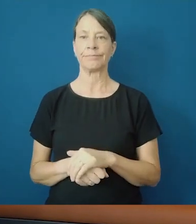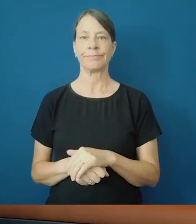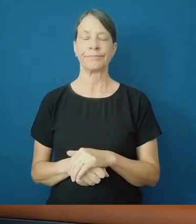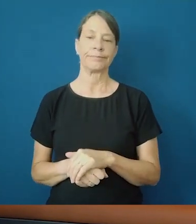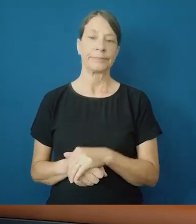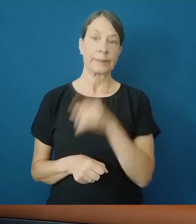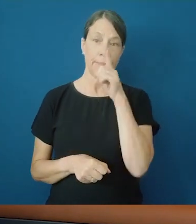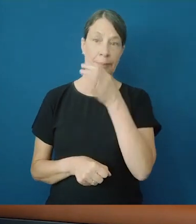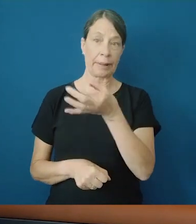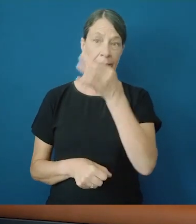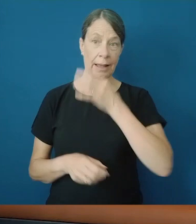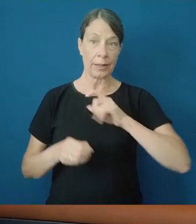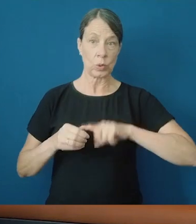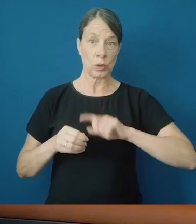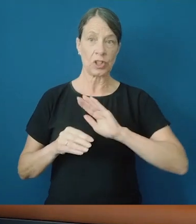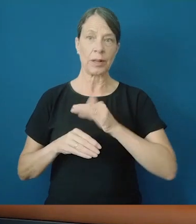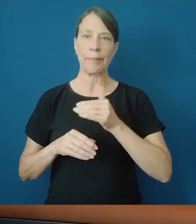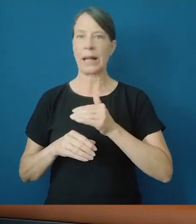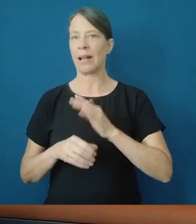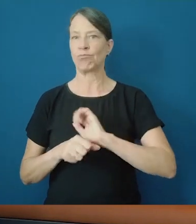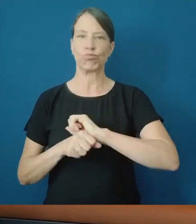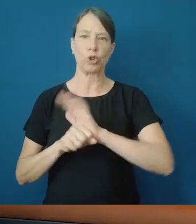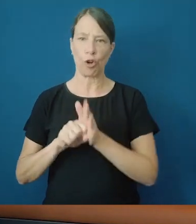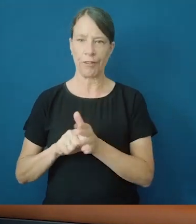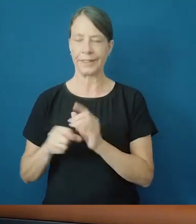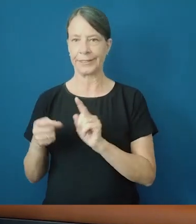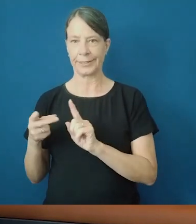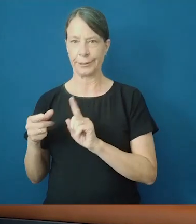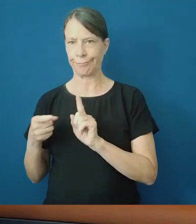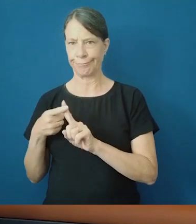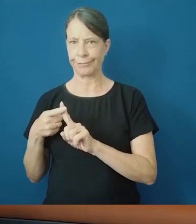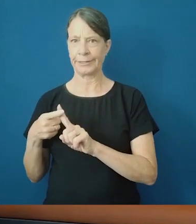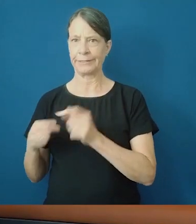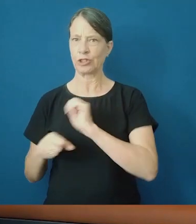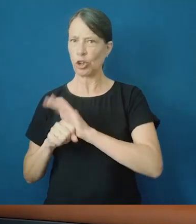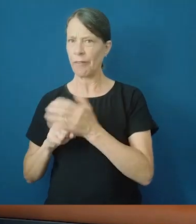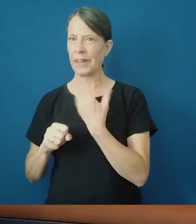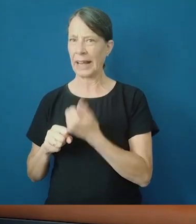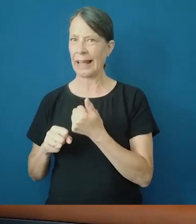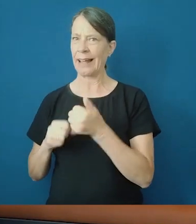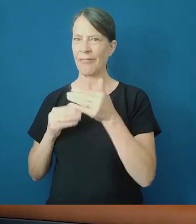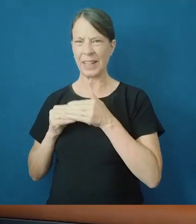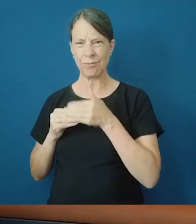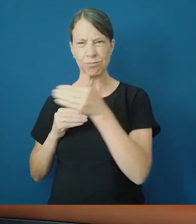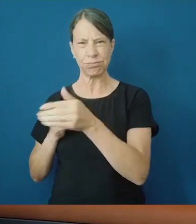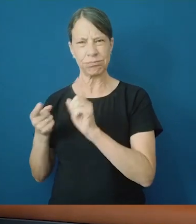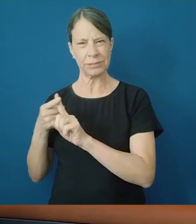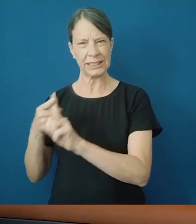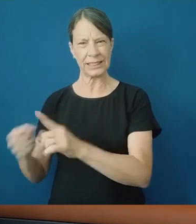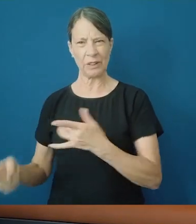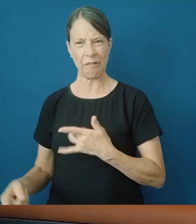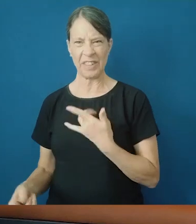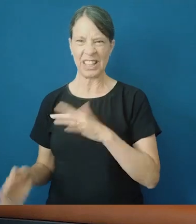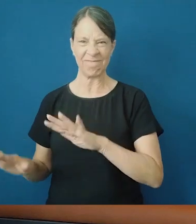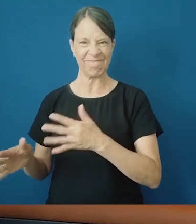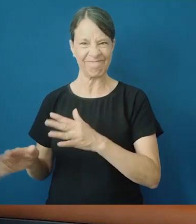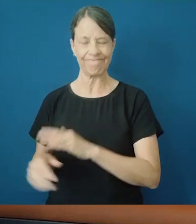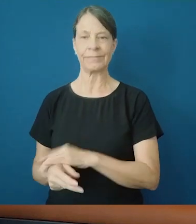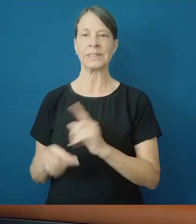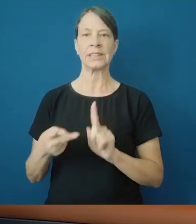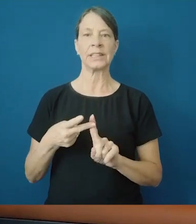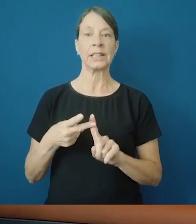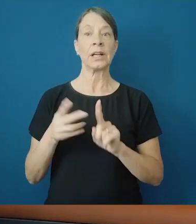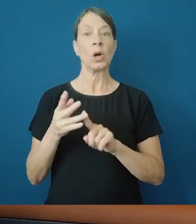I'm going to be answering questions about recovering from COVID and whether if I don't feel 100% after it,